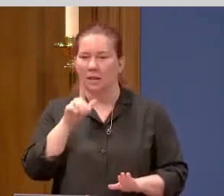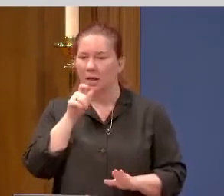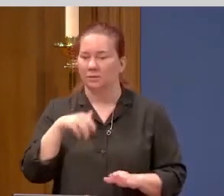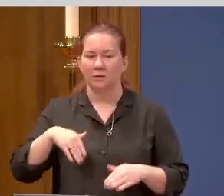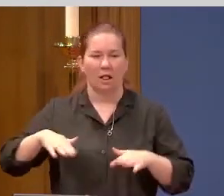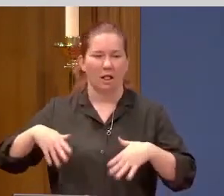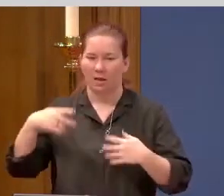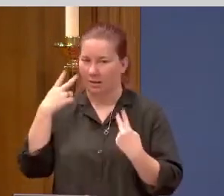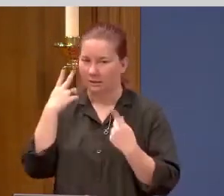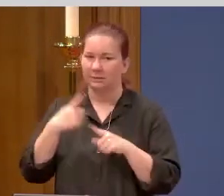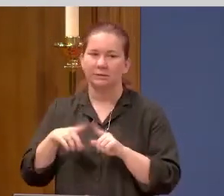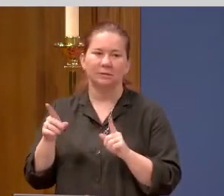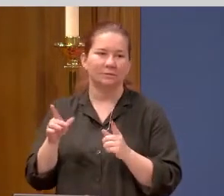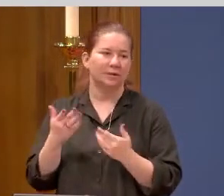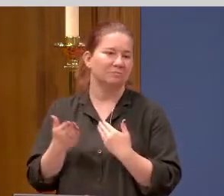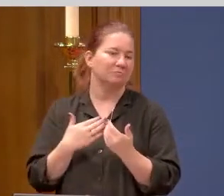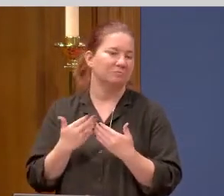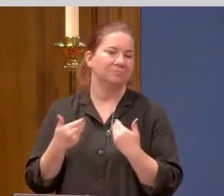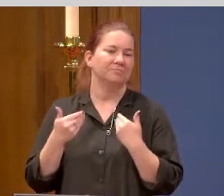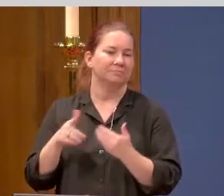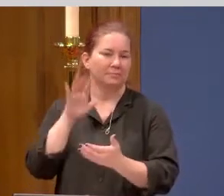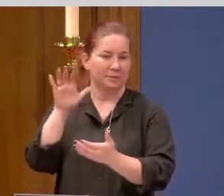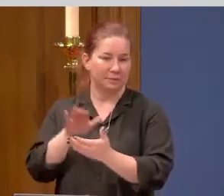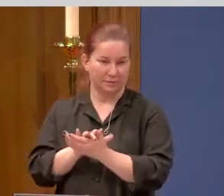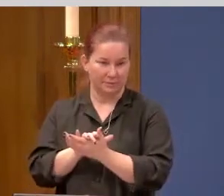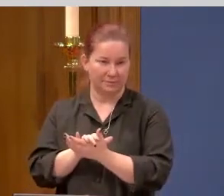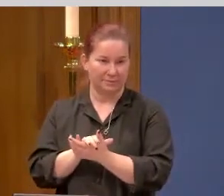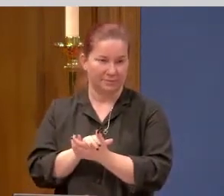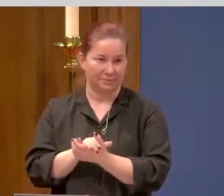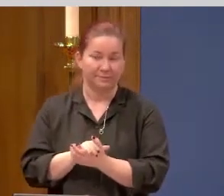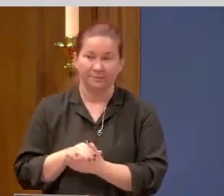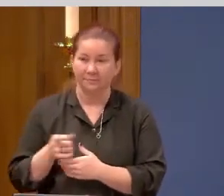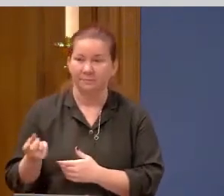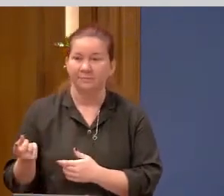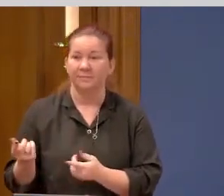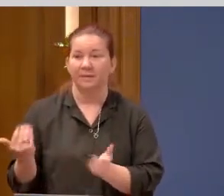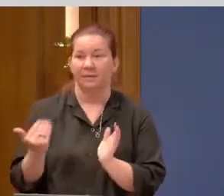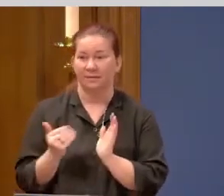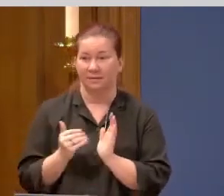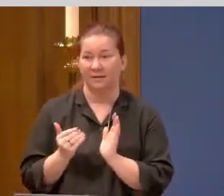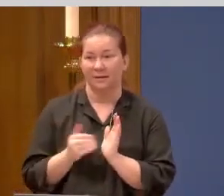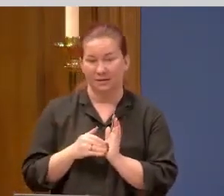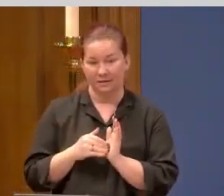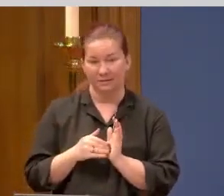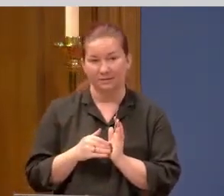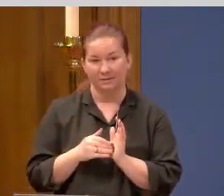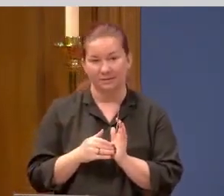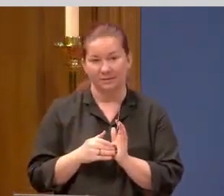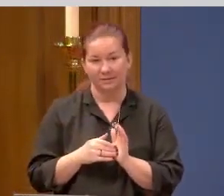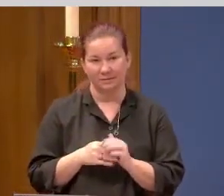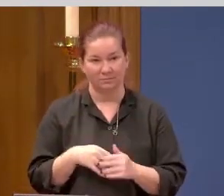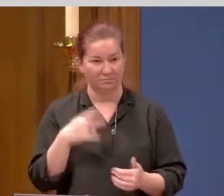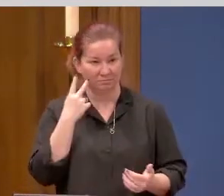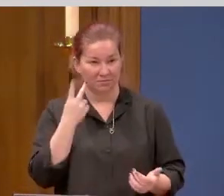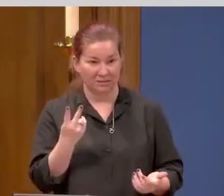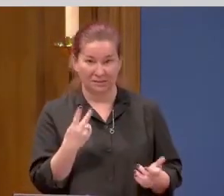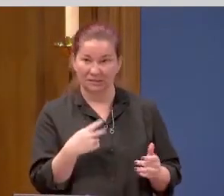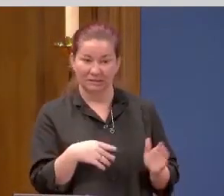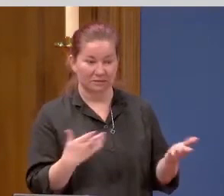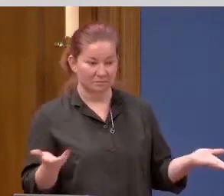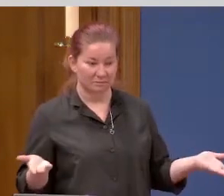yet have come to believe. You see, he comes again. And he shows Thomas. See my wounds?